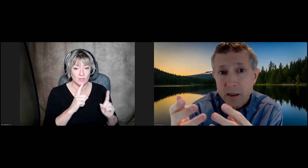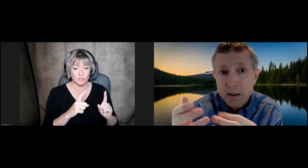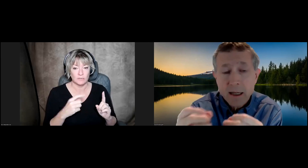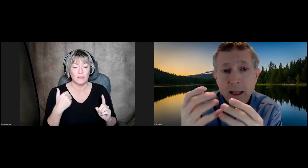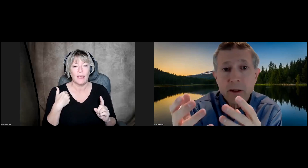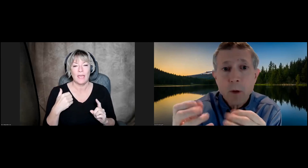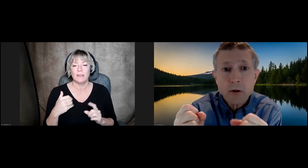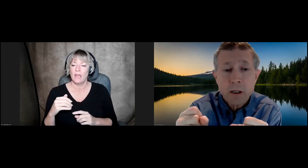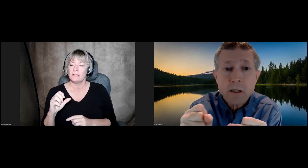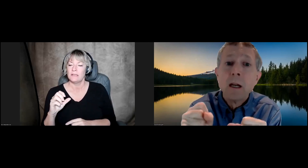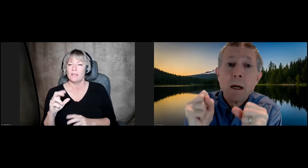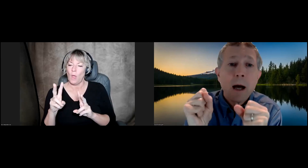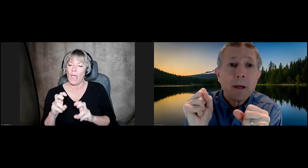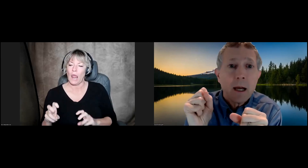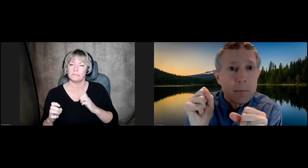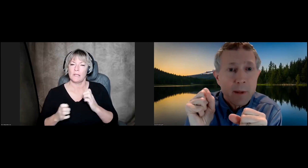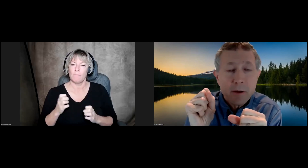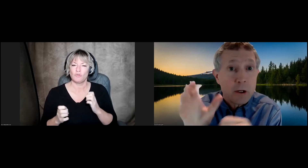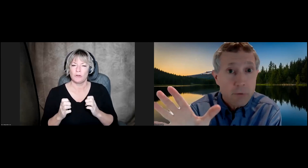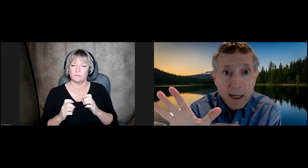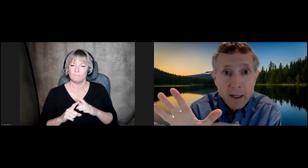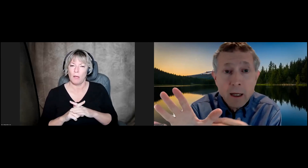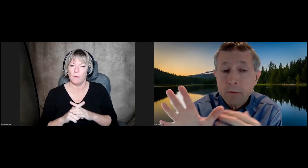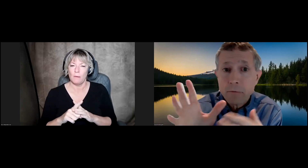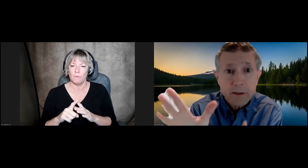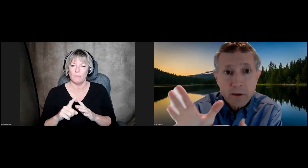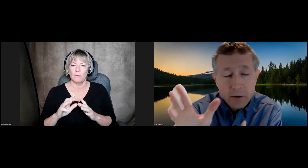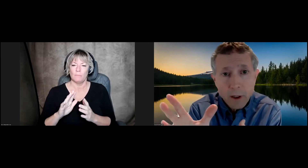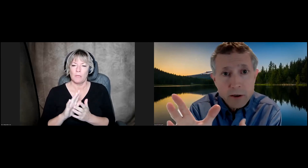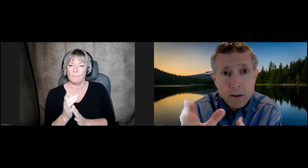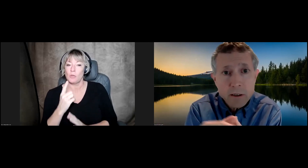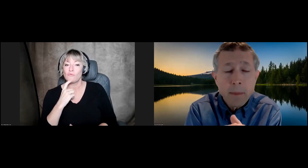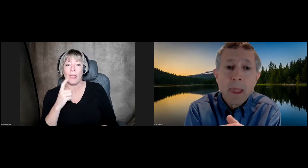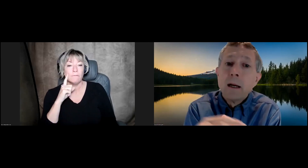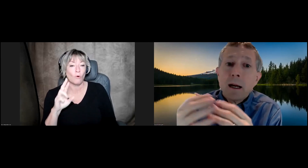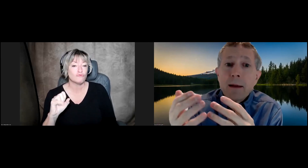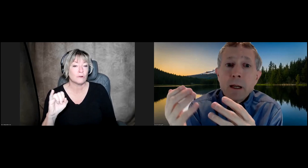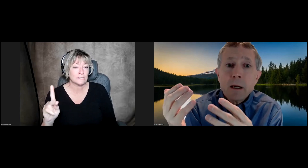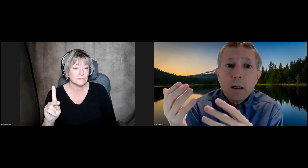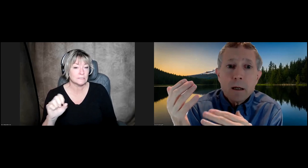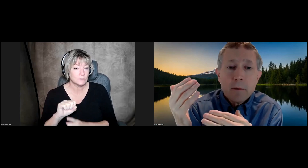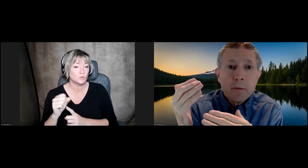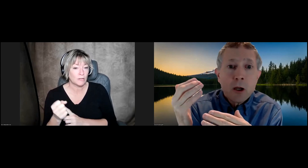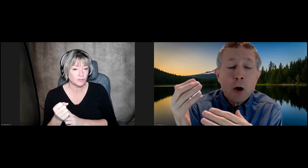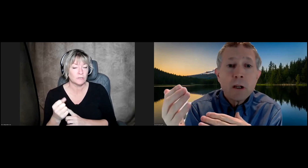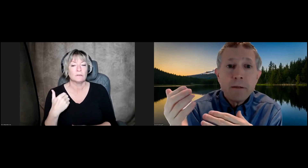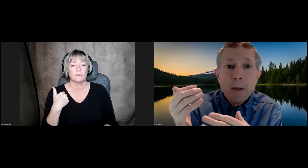analysis, analyzing the emotions, popping up, maybe turning red for risk situations, having